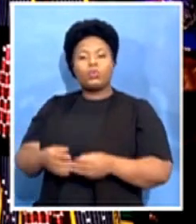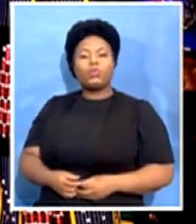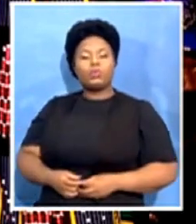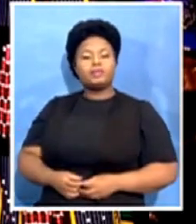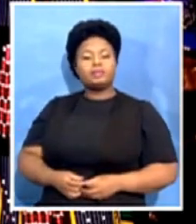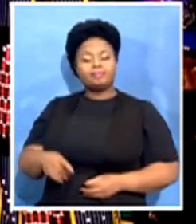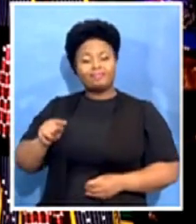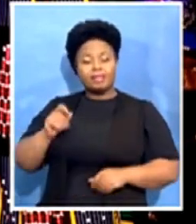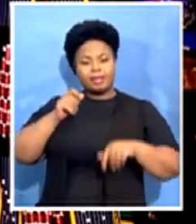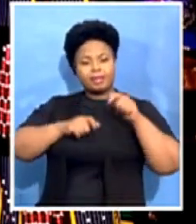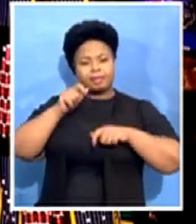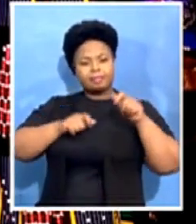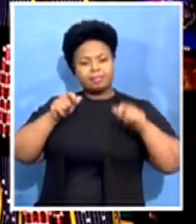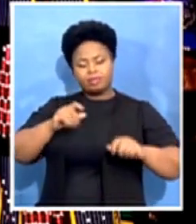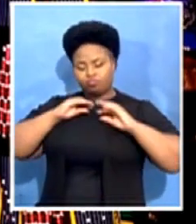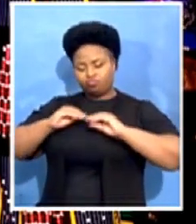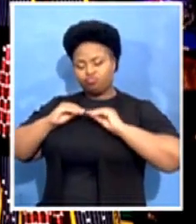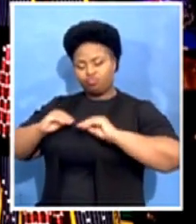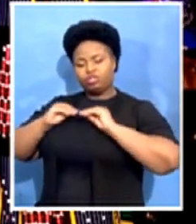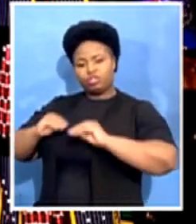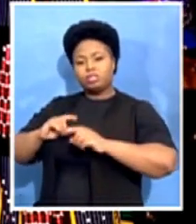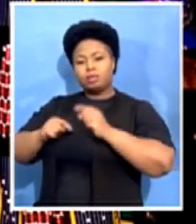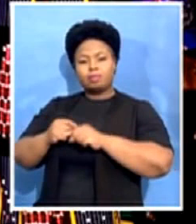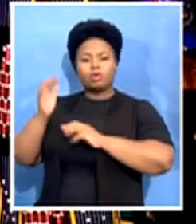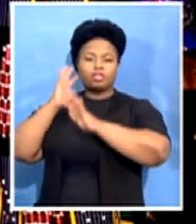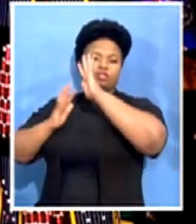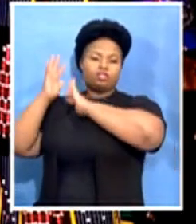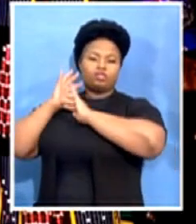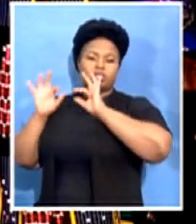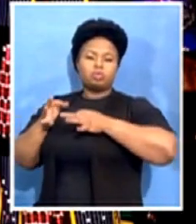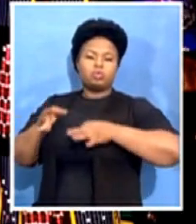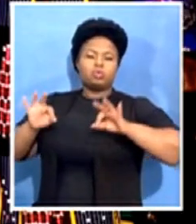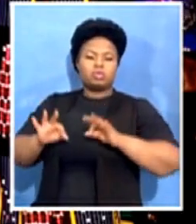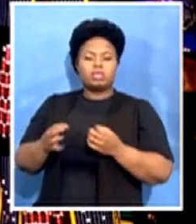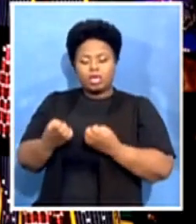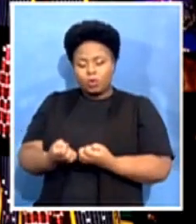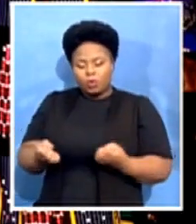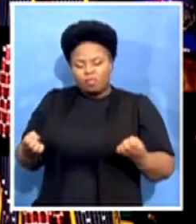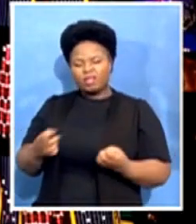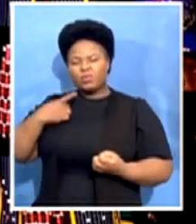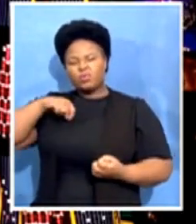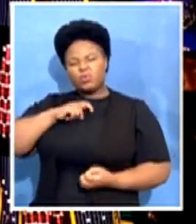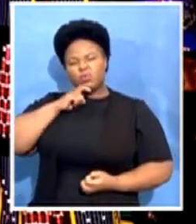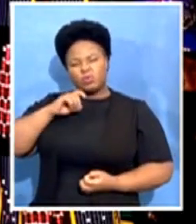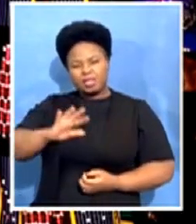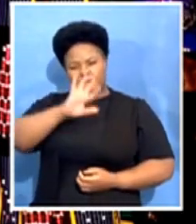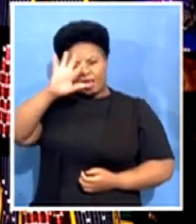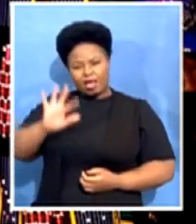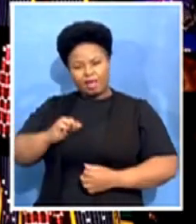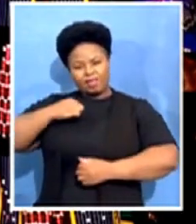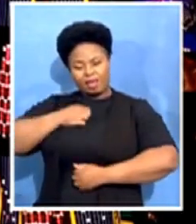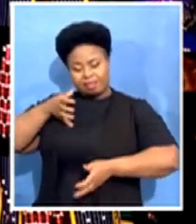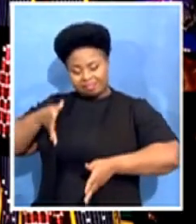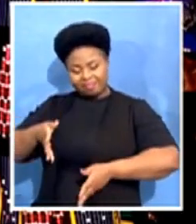about our own indigenous instruments, music instruments. And this one is one of